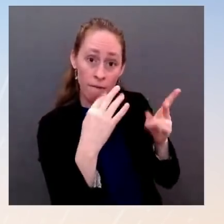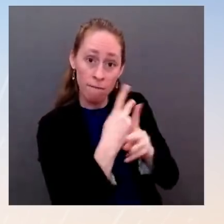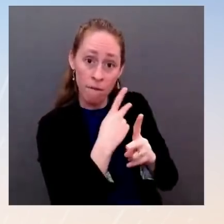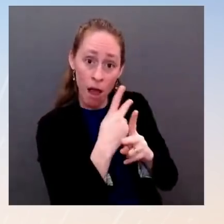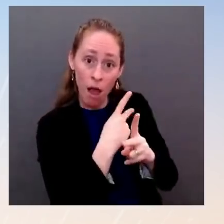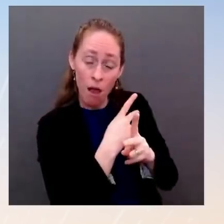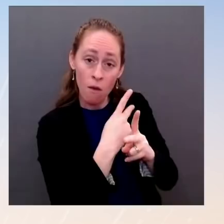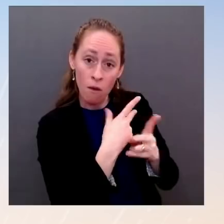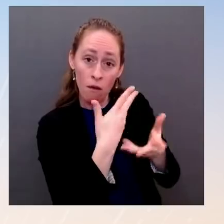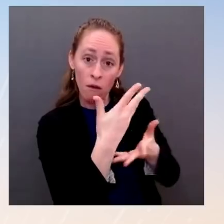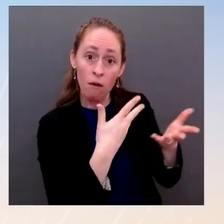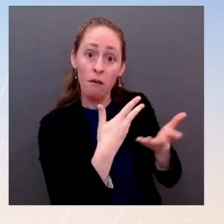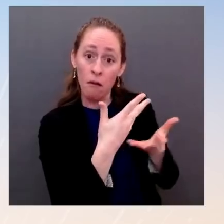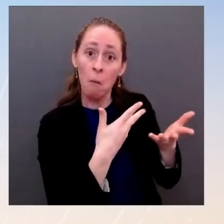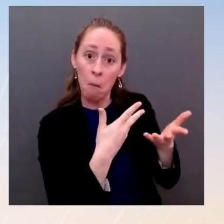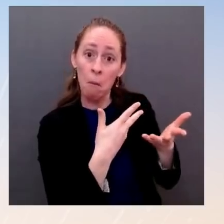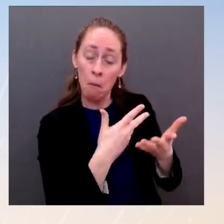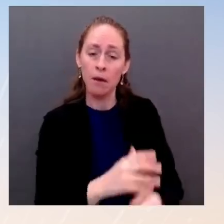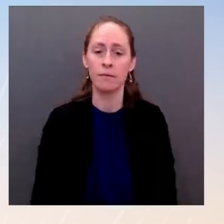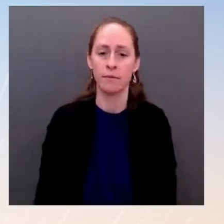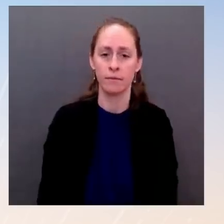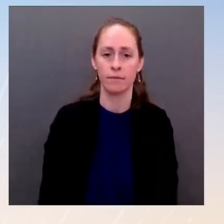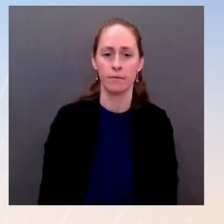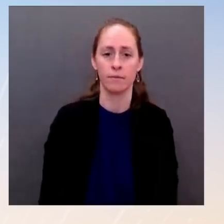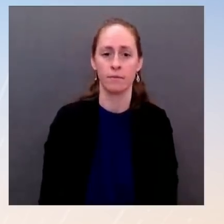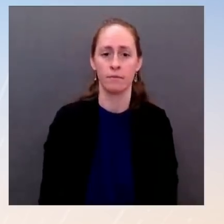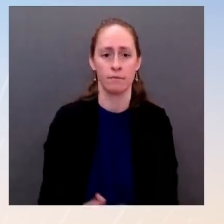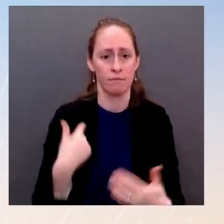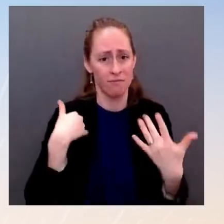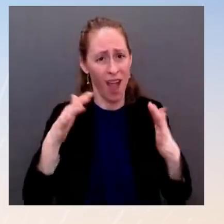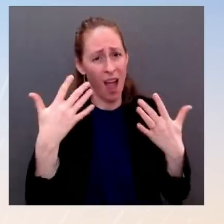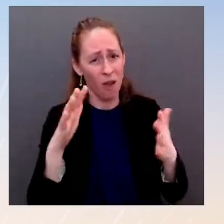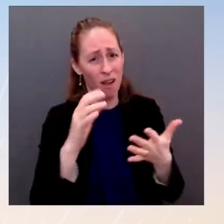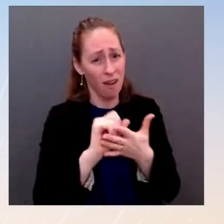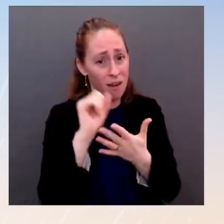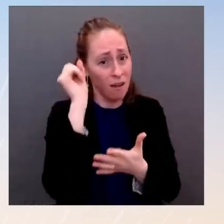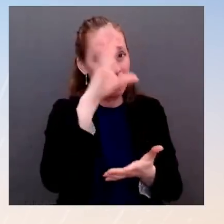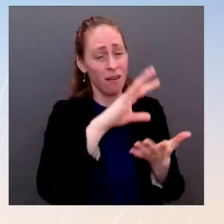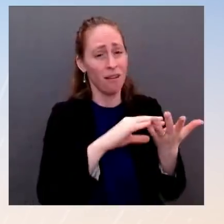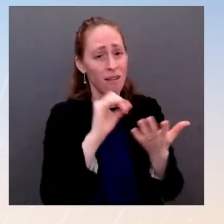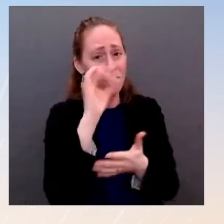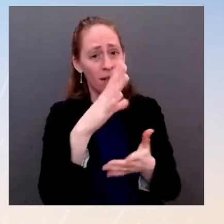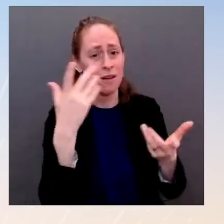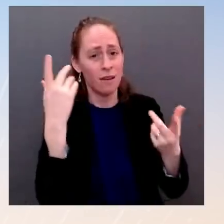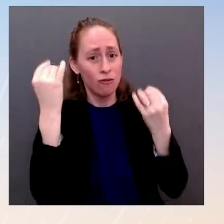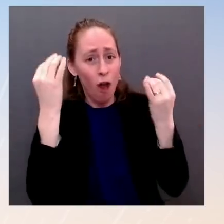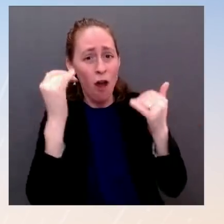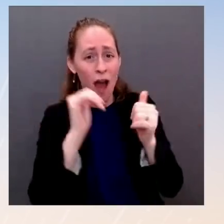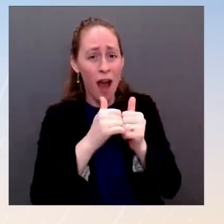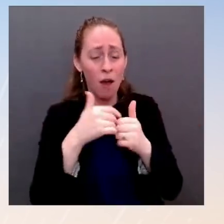principles for that. If President Putin chooses to move forward, we will work in lockstep with our allies and partners to respond decisively.